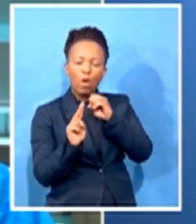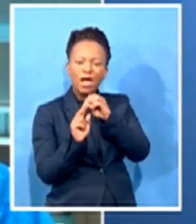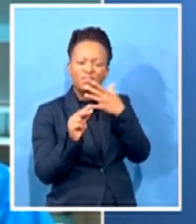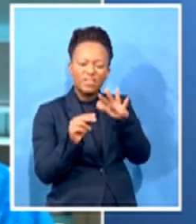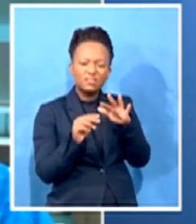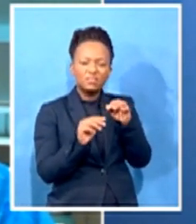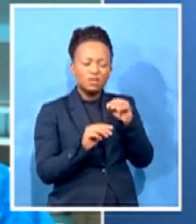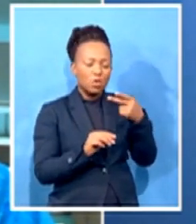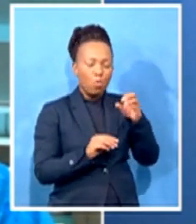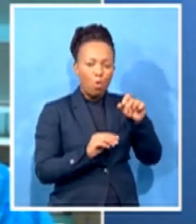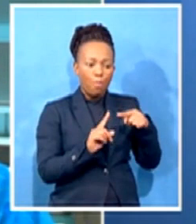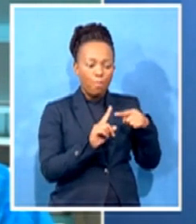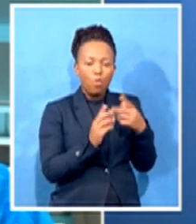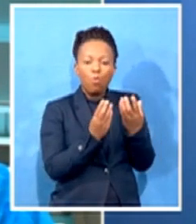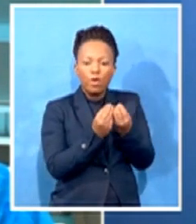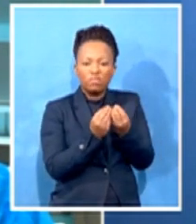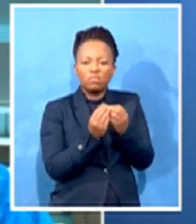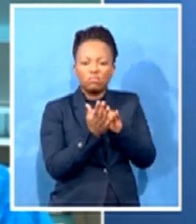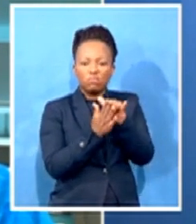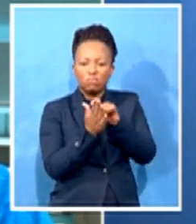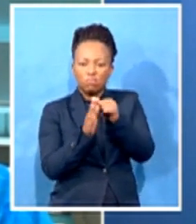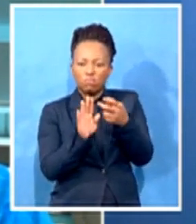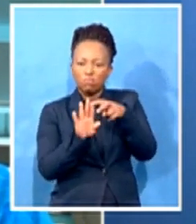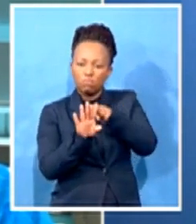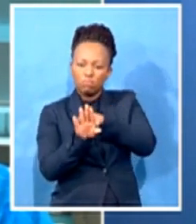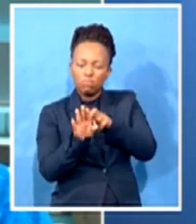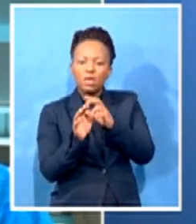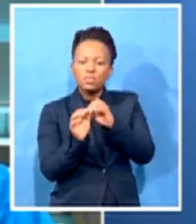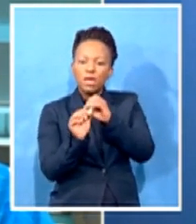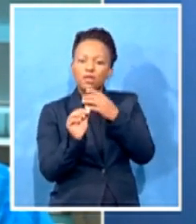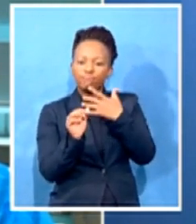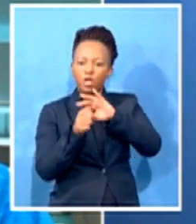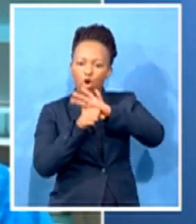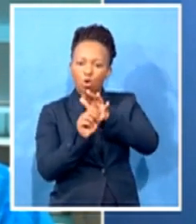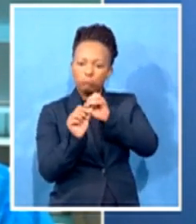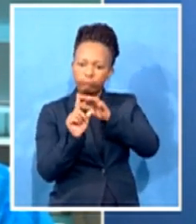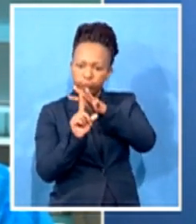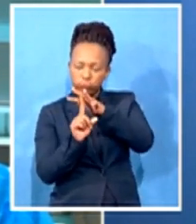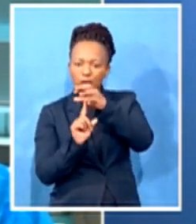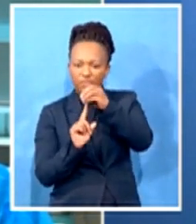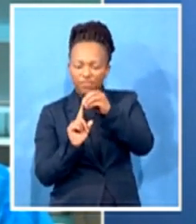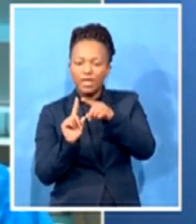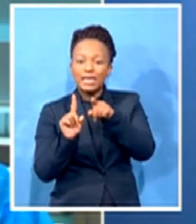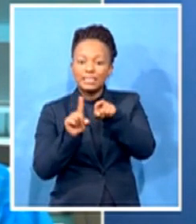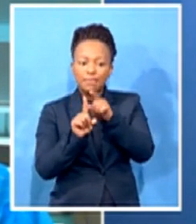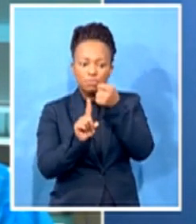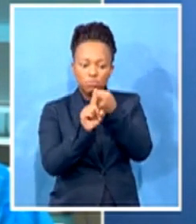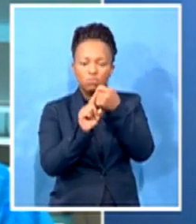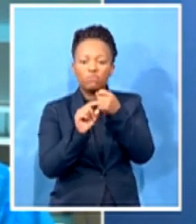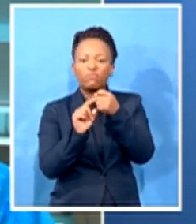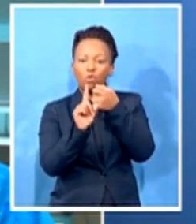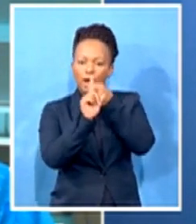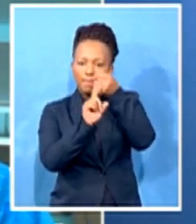Now, what this impacts on the campaign, as you know, it's only a month from Tuesday, this